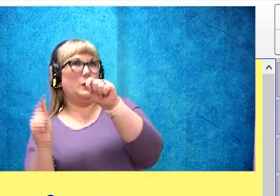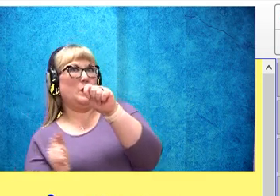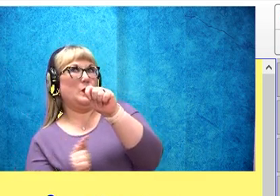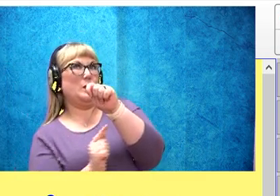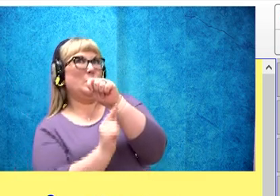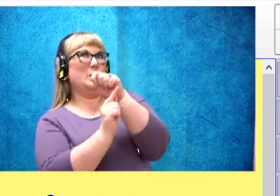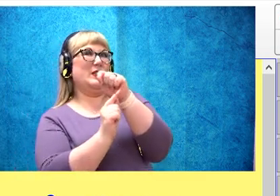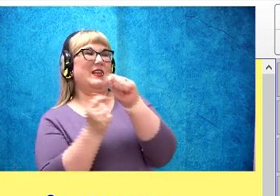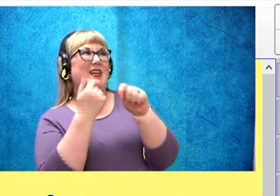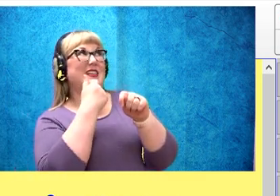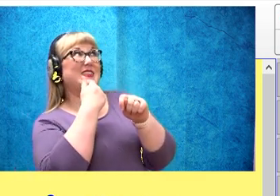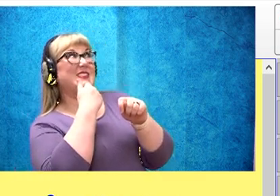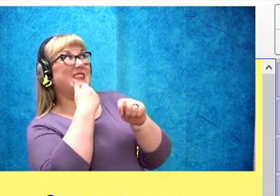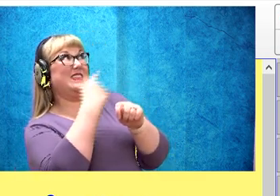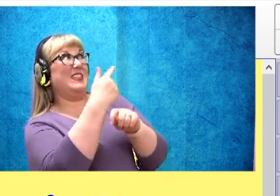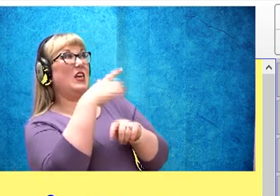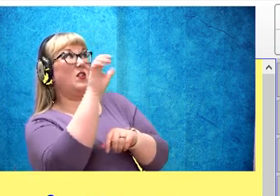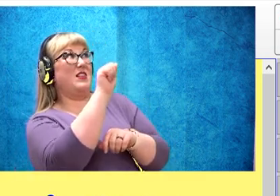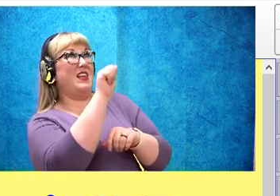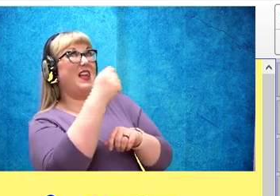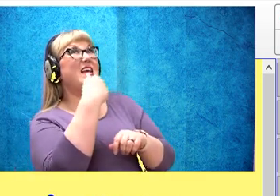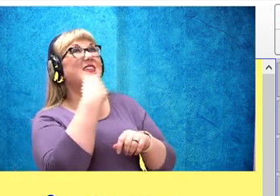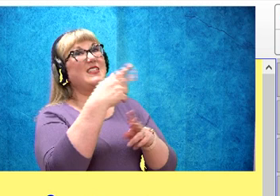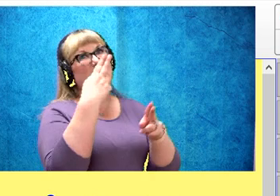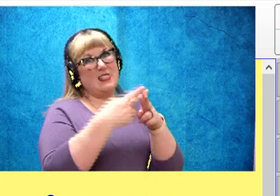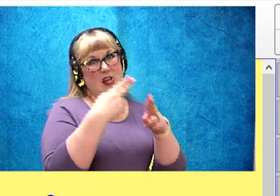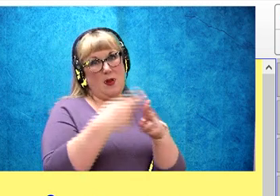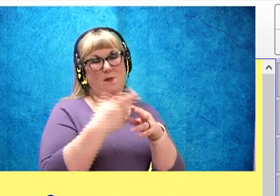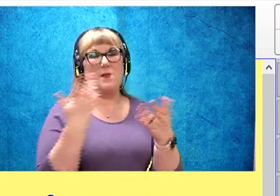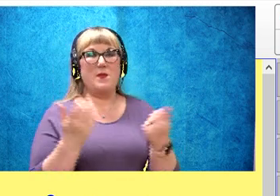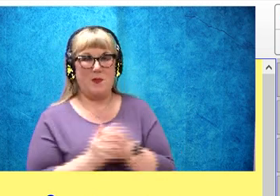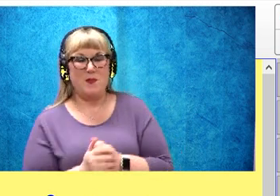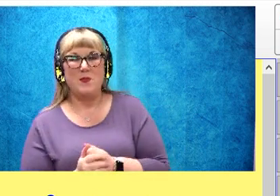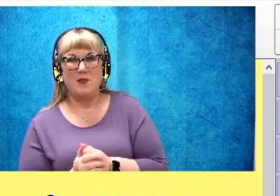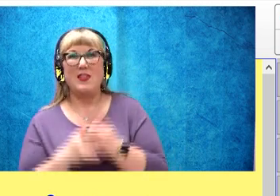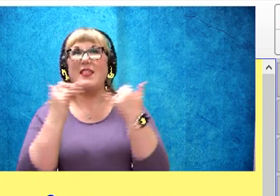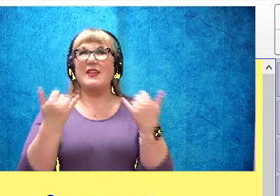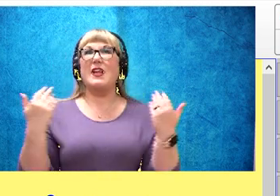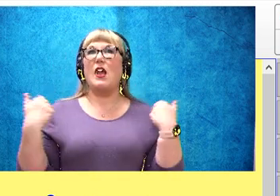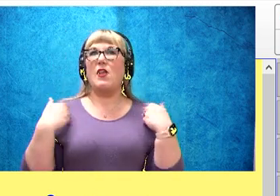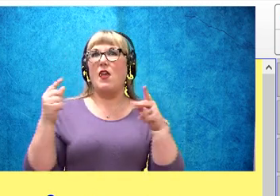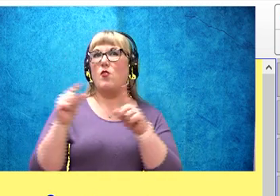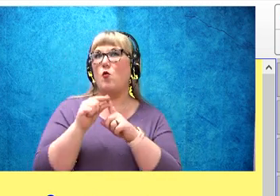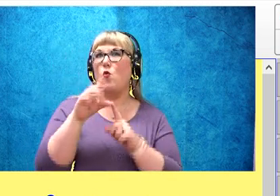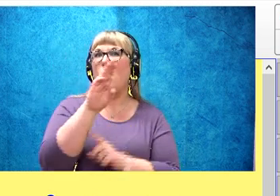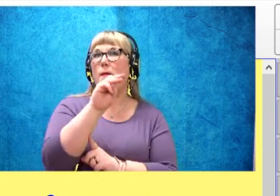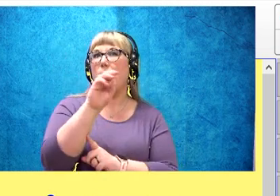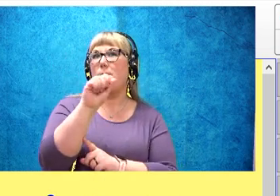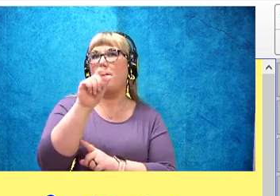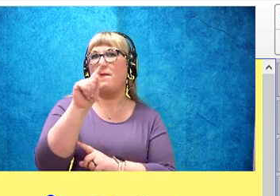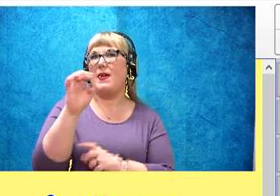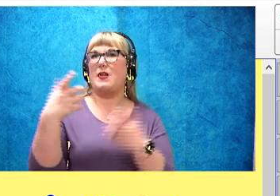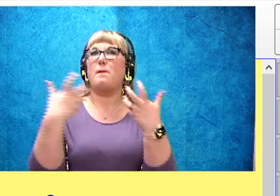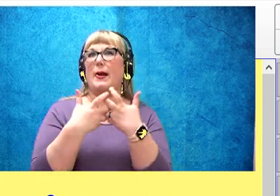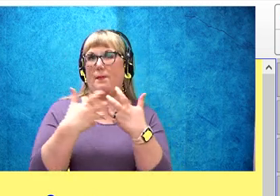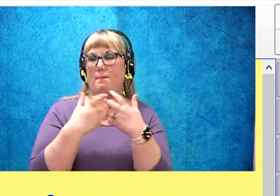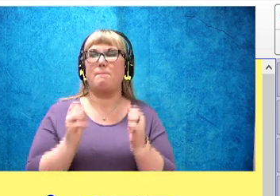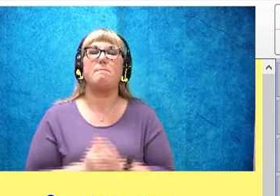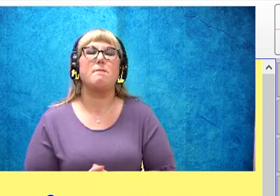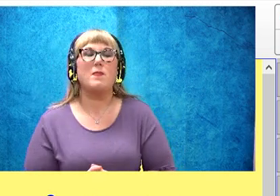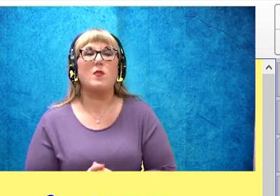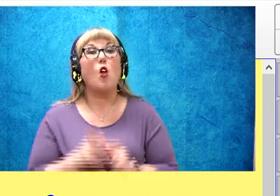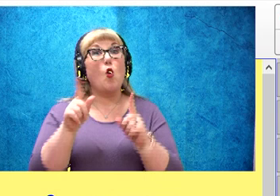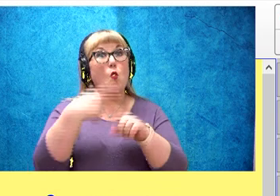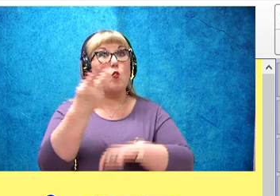opens the door so A can say its name, and now we have the word mate. So remember, whenever you